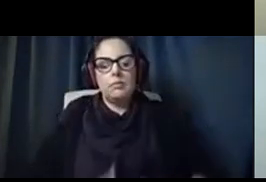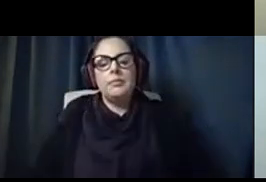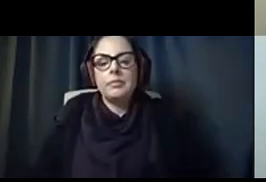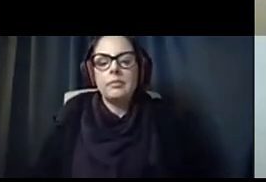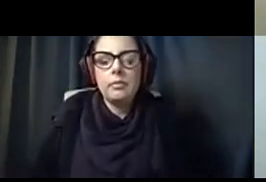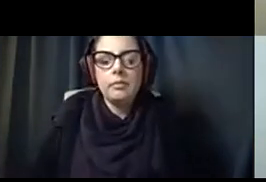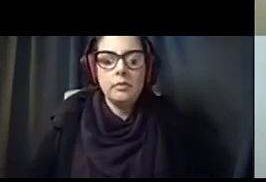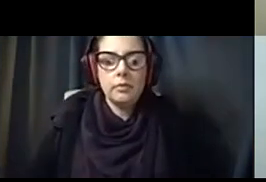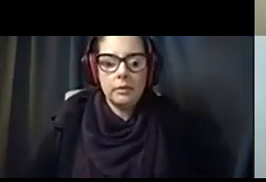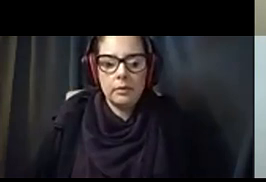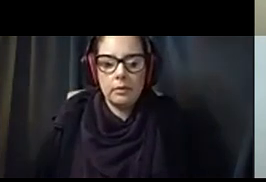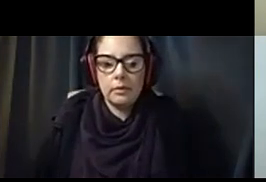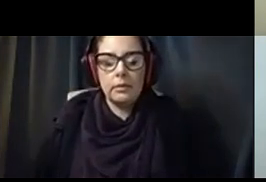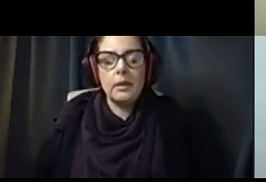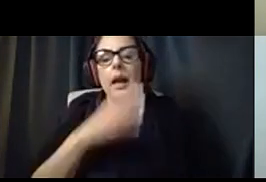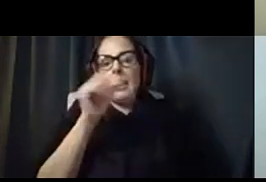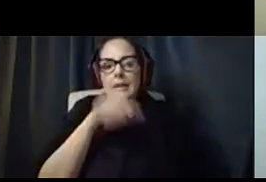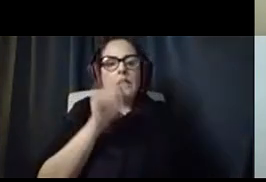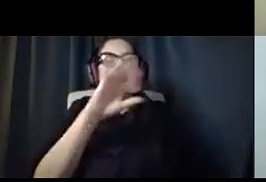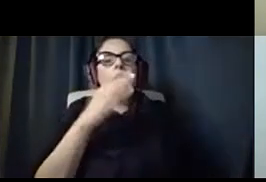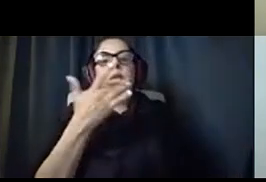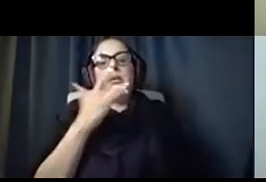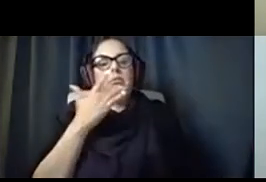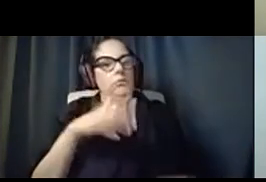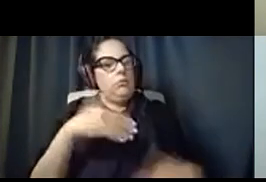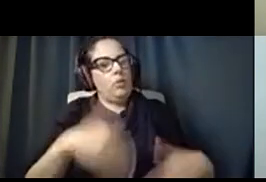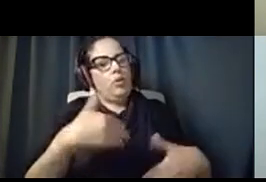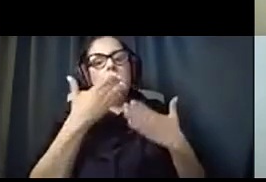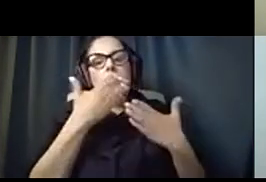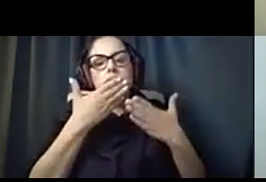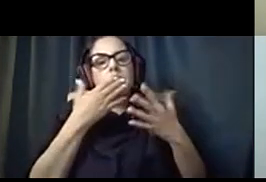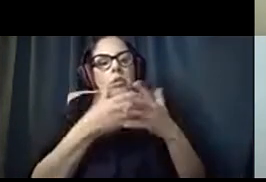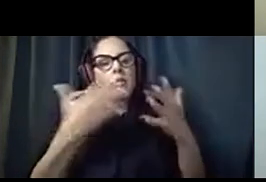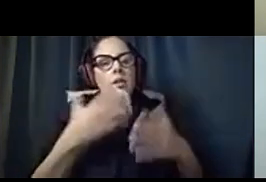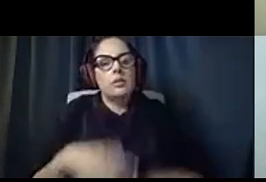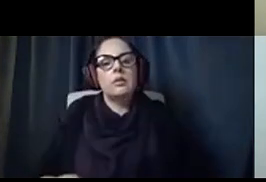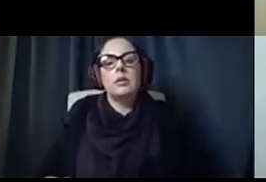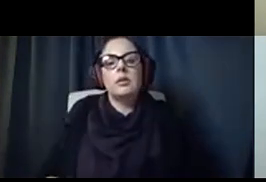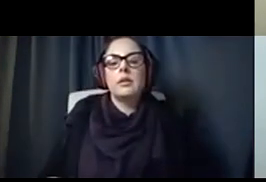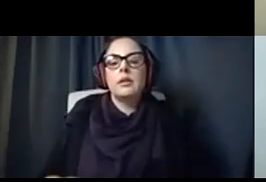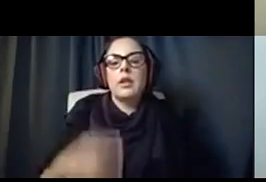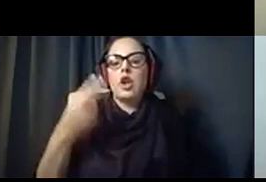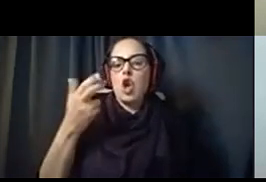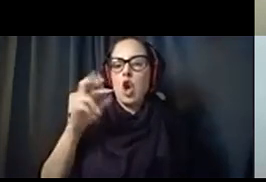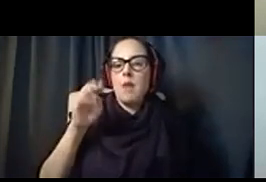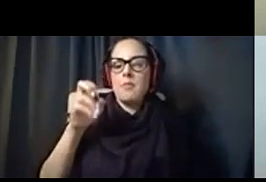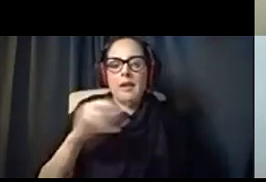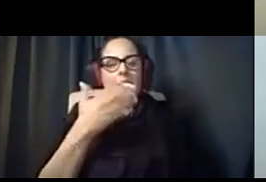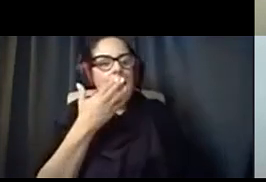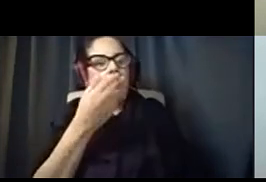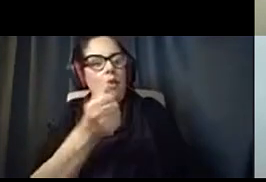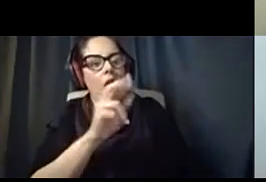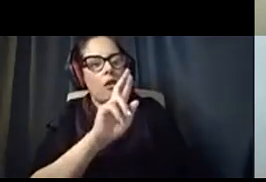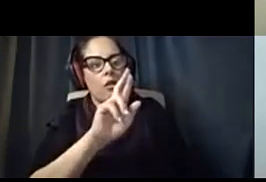And, yes, we would appreciate it so much. Thank you, Harisha. Each scenario